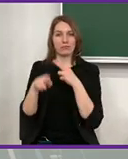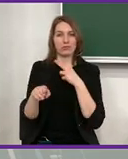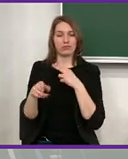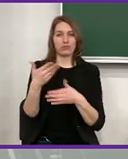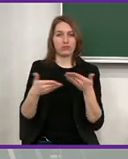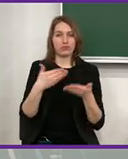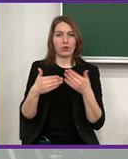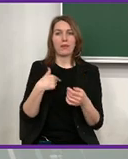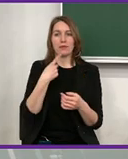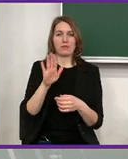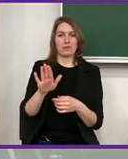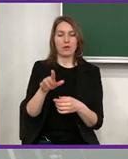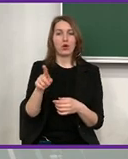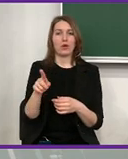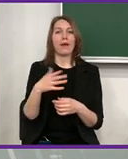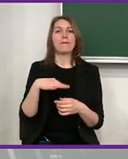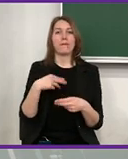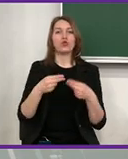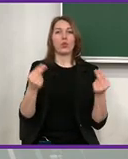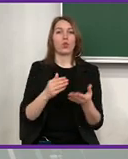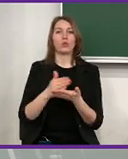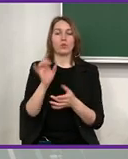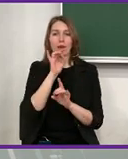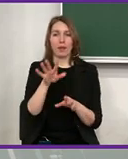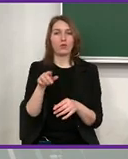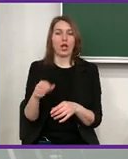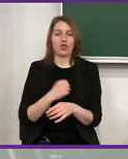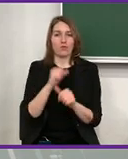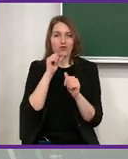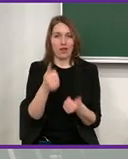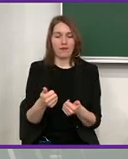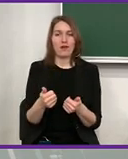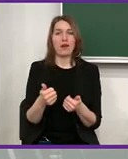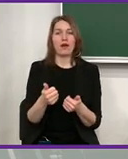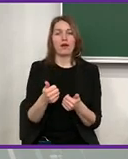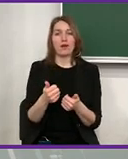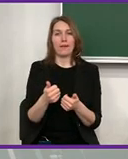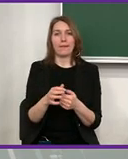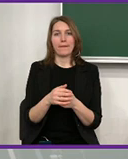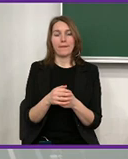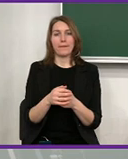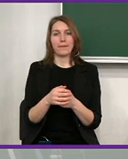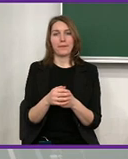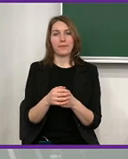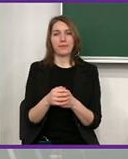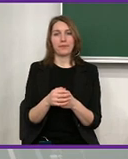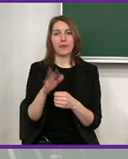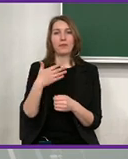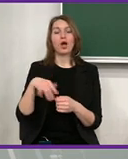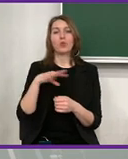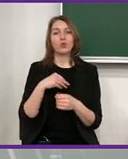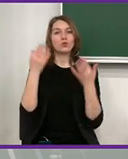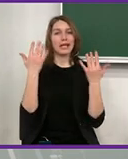just because they say, we don't want your audit. And then we say, no, no, we will not continue the contract. So